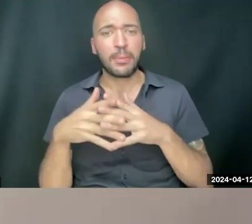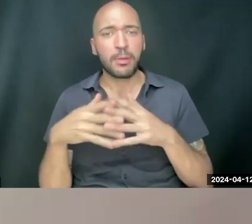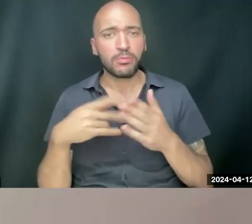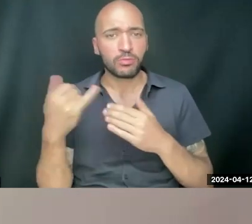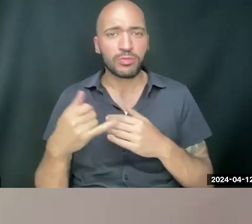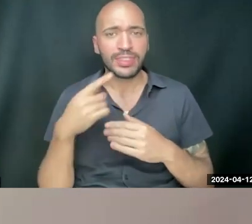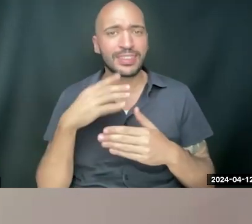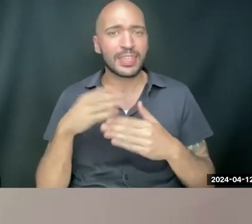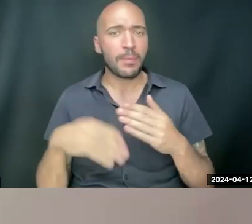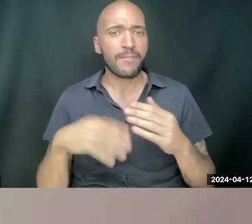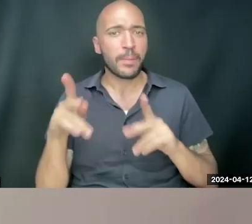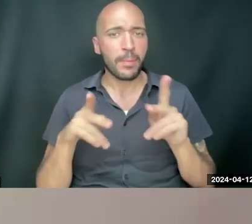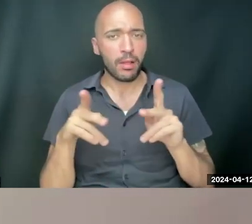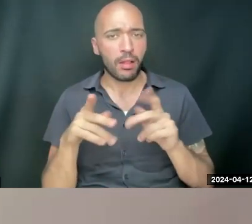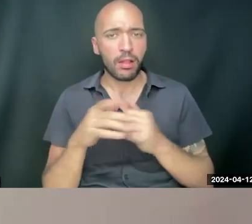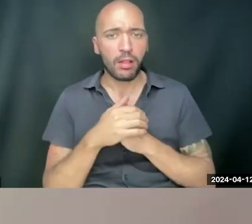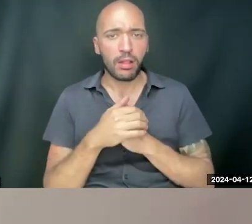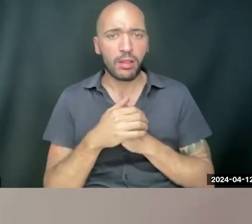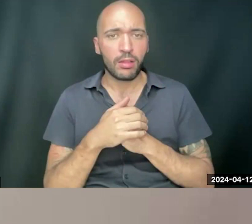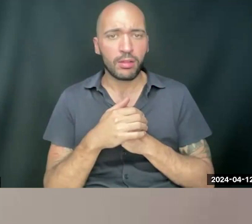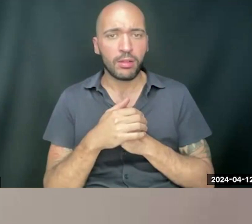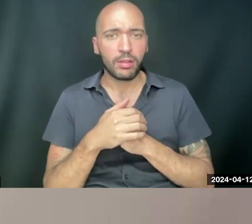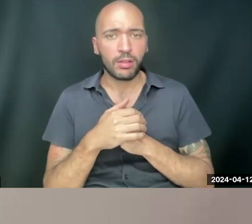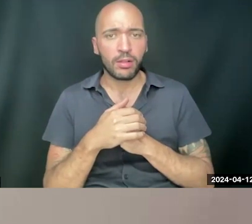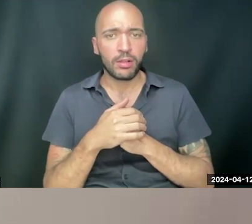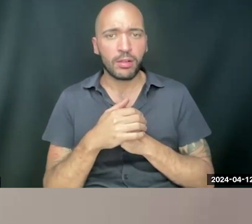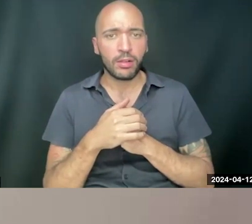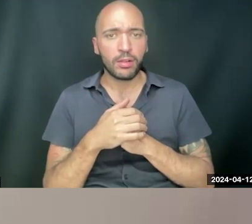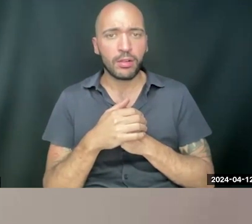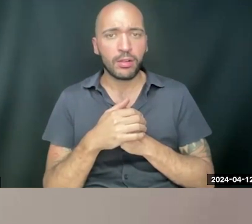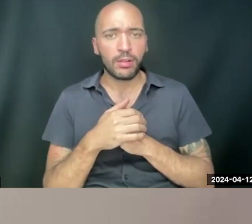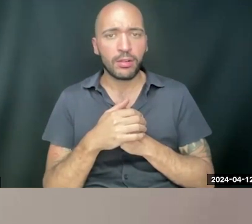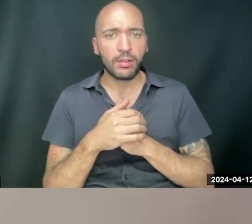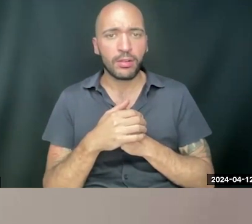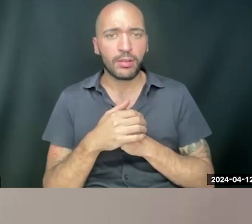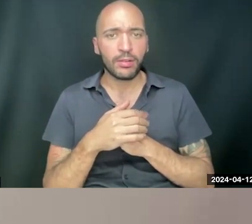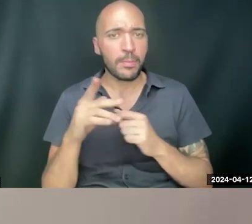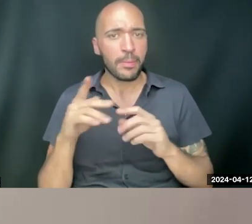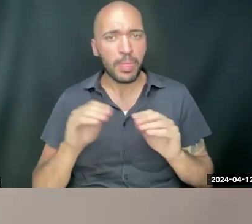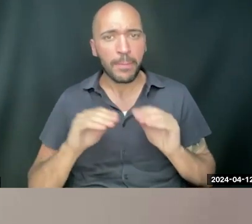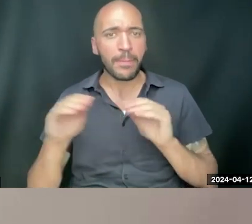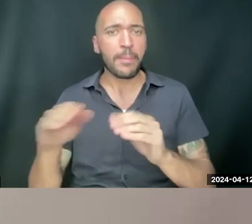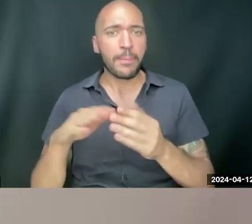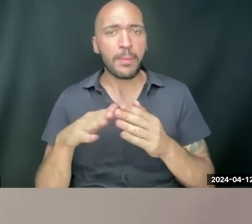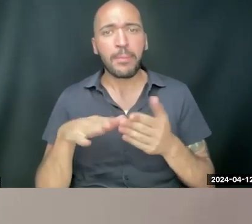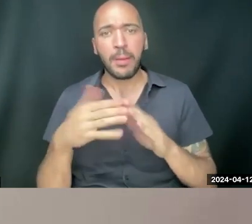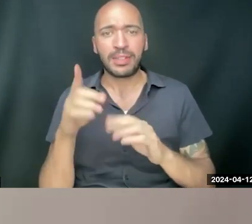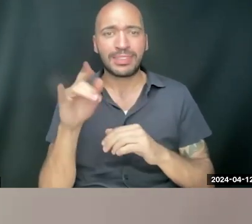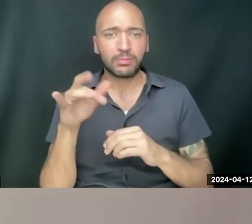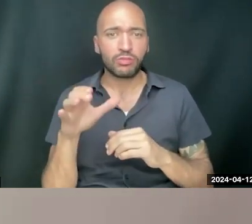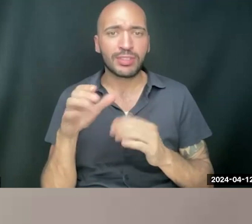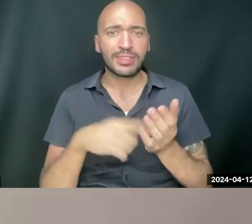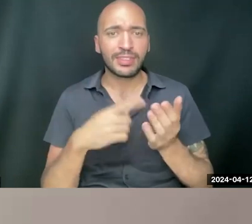is an outcome of people migrating and people becoming diasporic. that